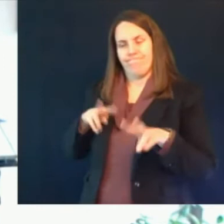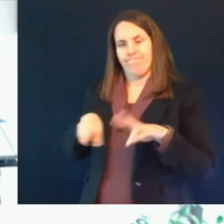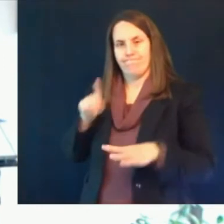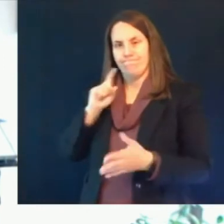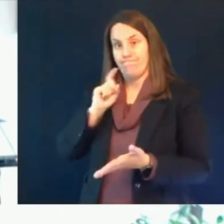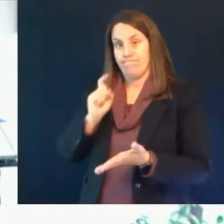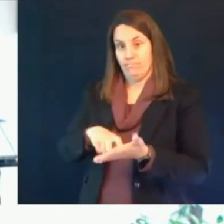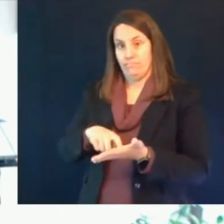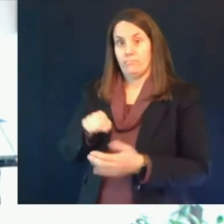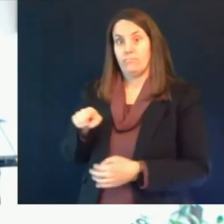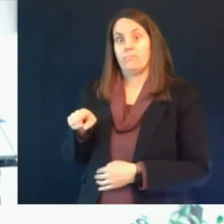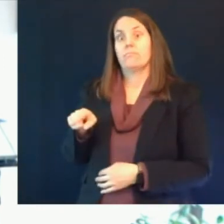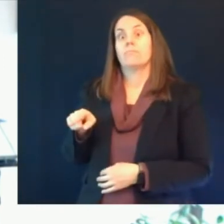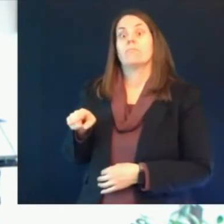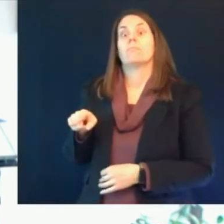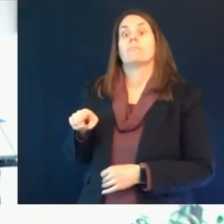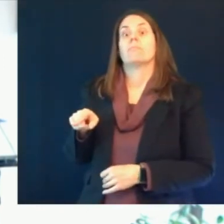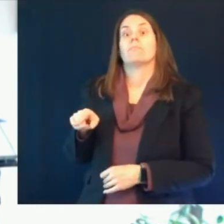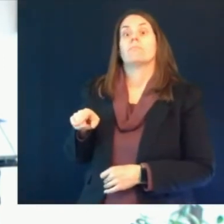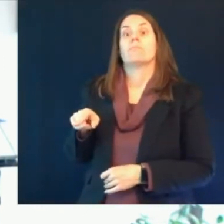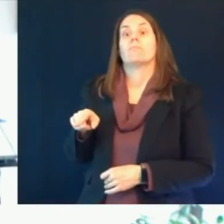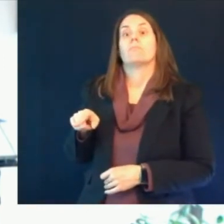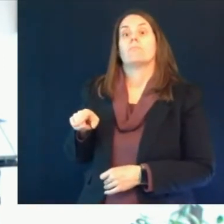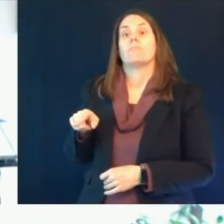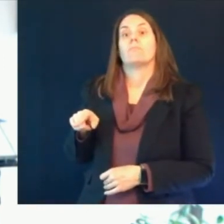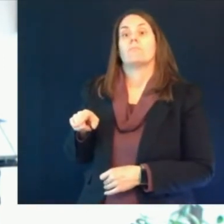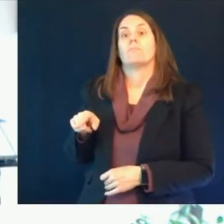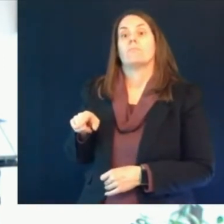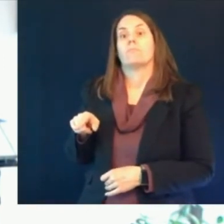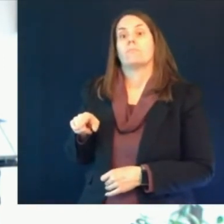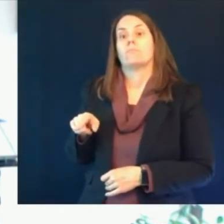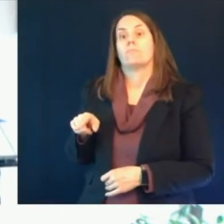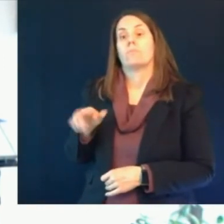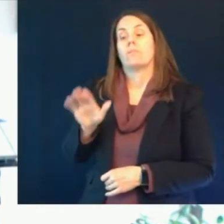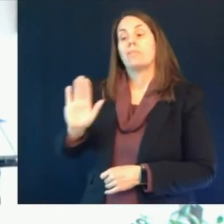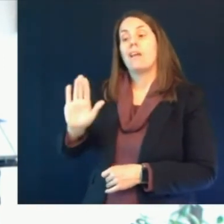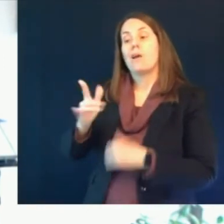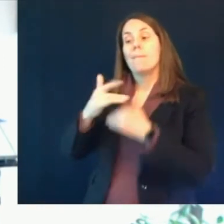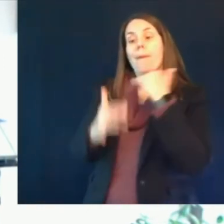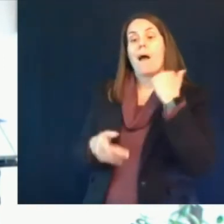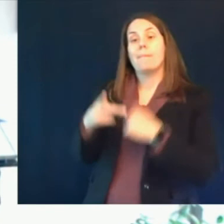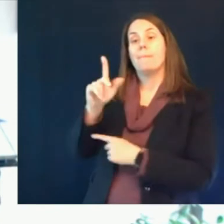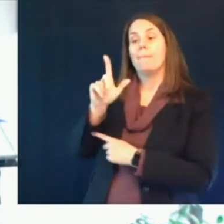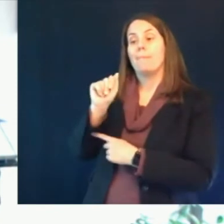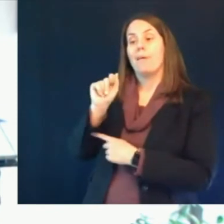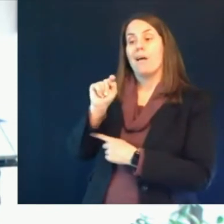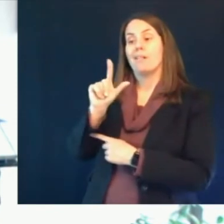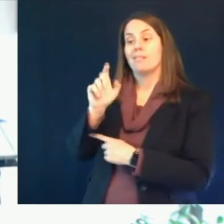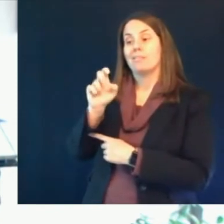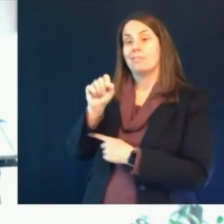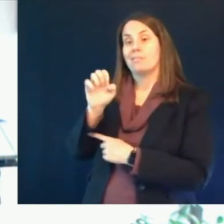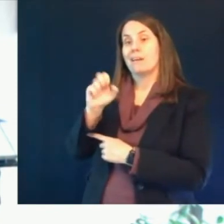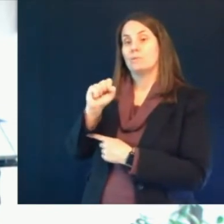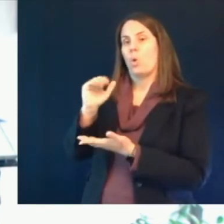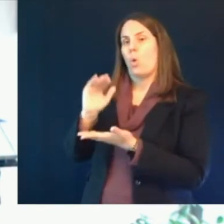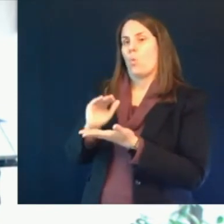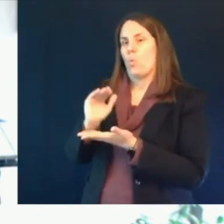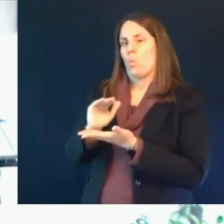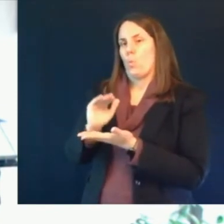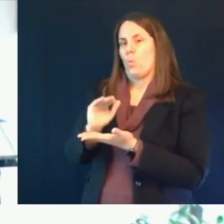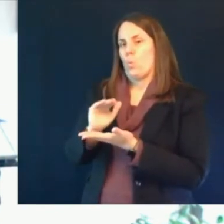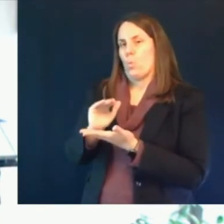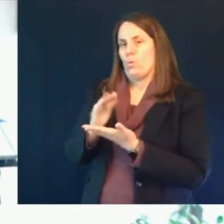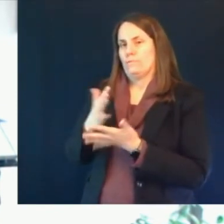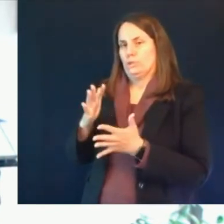platelets that problem that disorder is very similar to a known disease that is seen